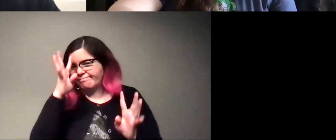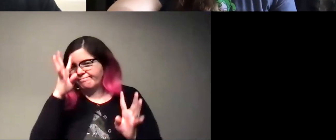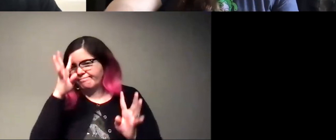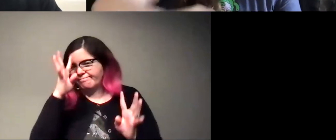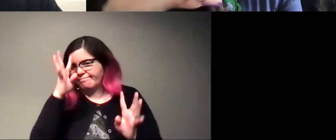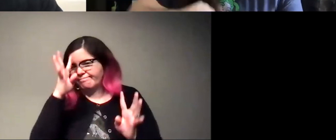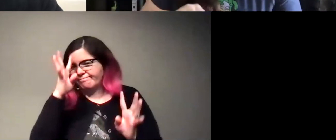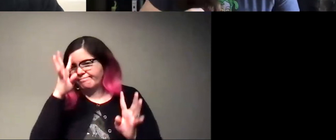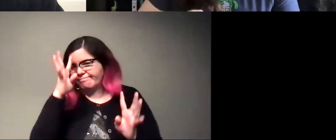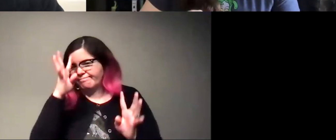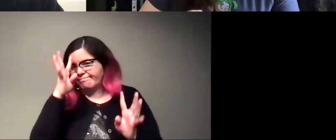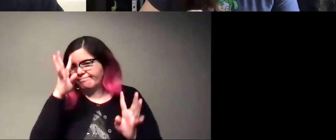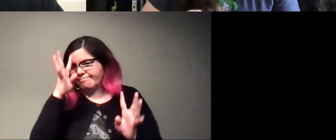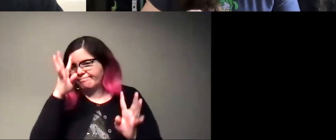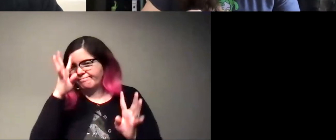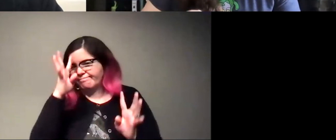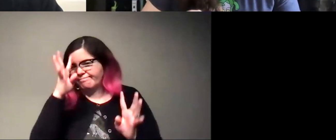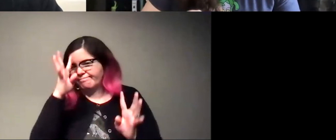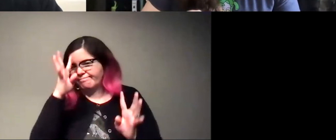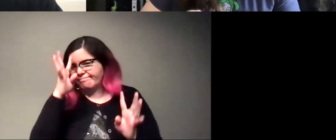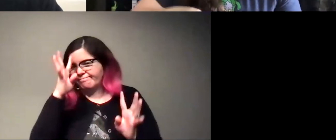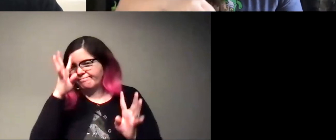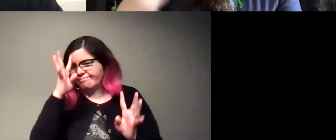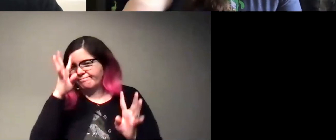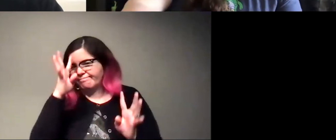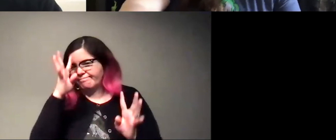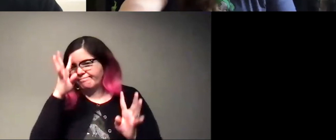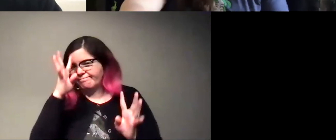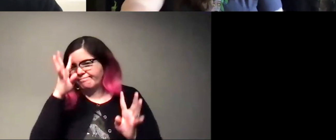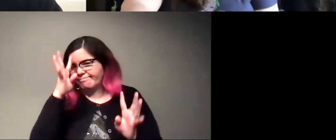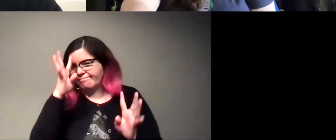can you keep these, these answers, Not for long.